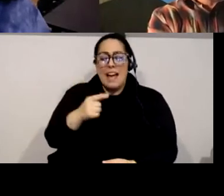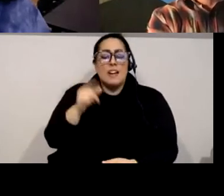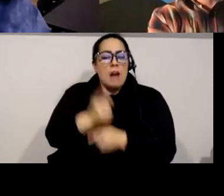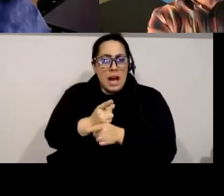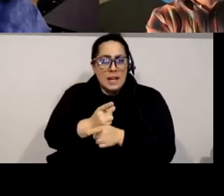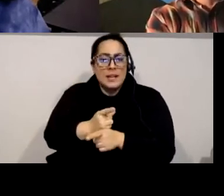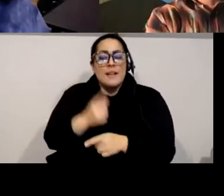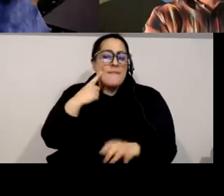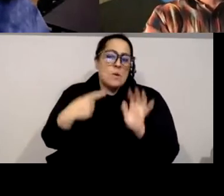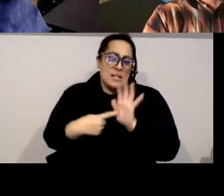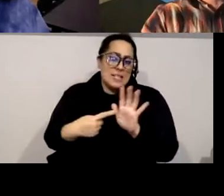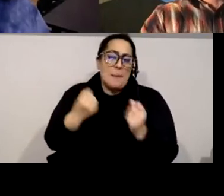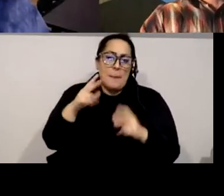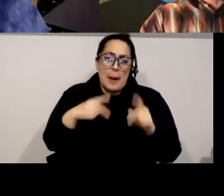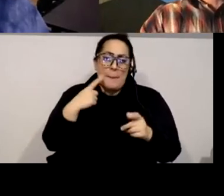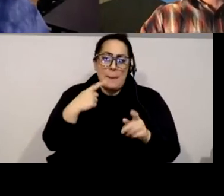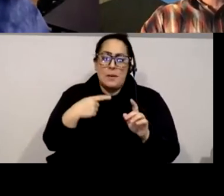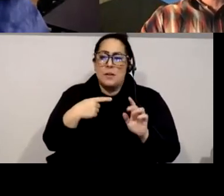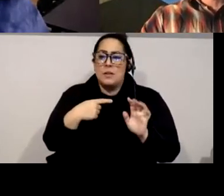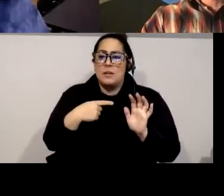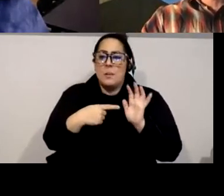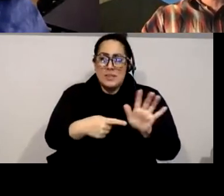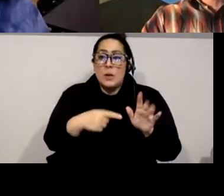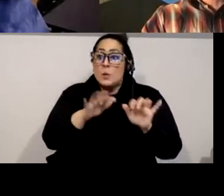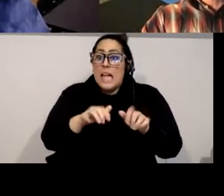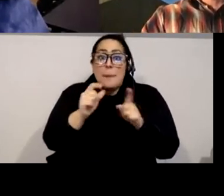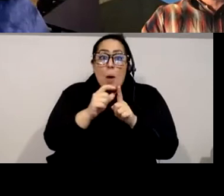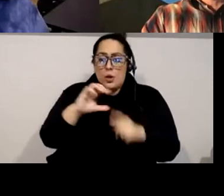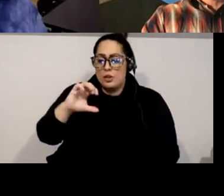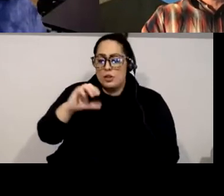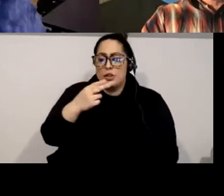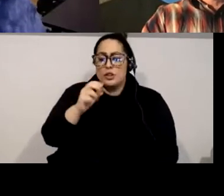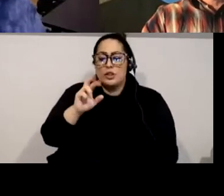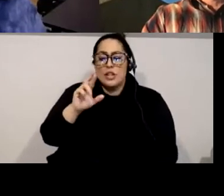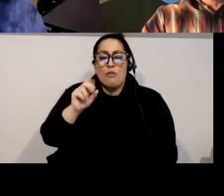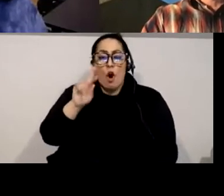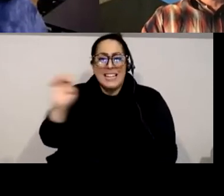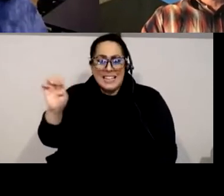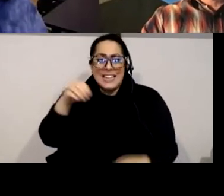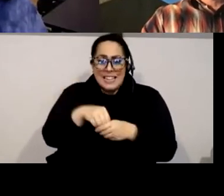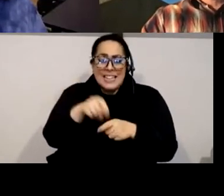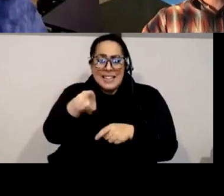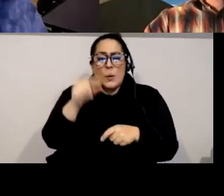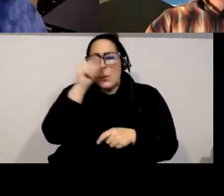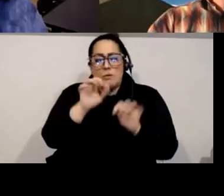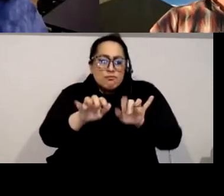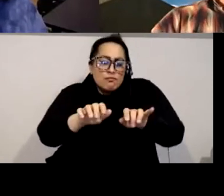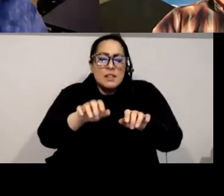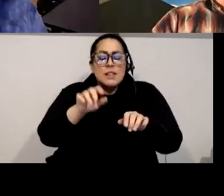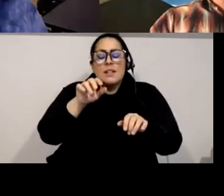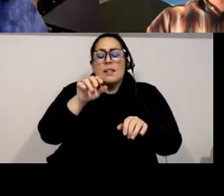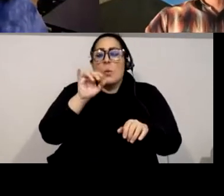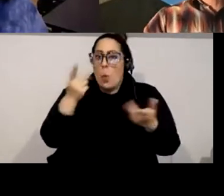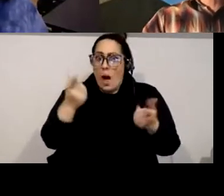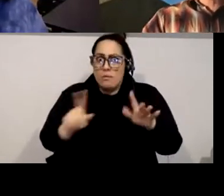people have pointed out that when you type in the word you know cherokee for instance often it's the car that shows up right that's a form of erasure for